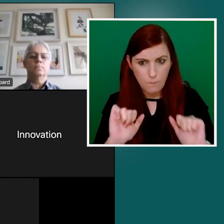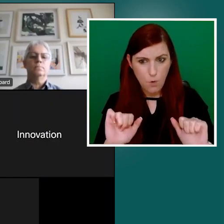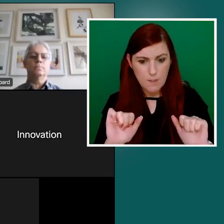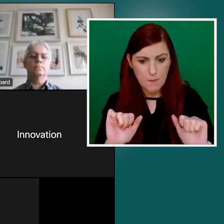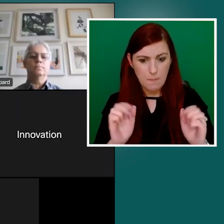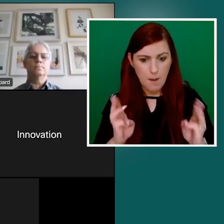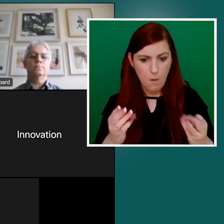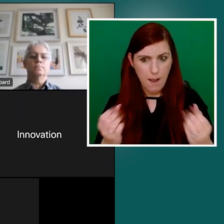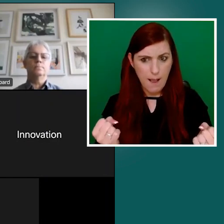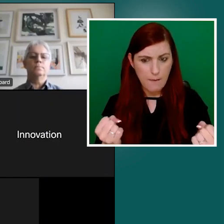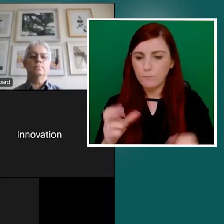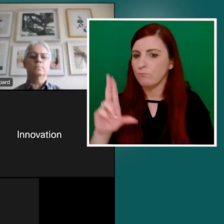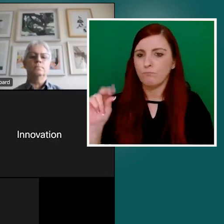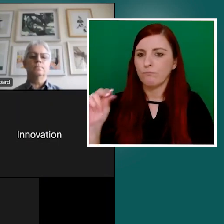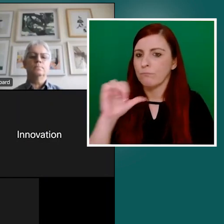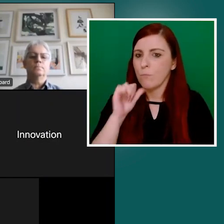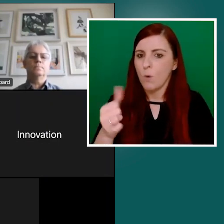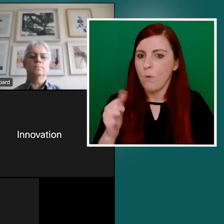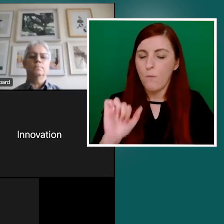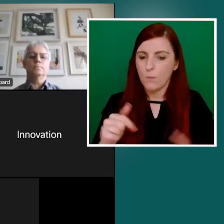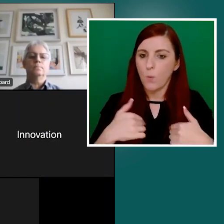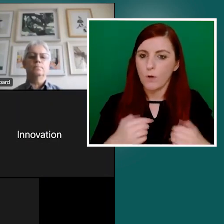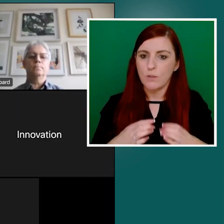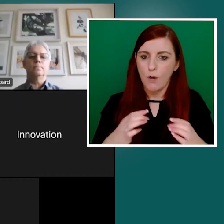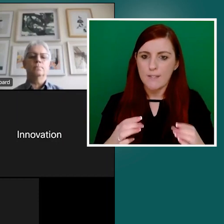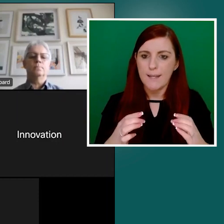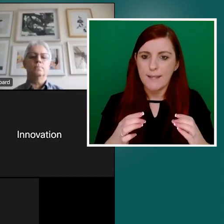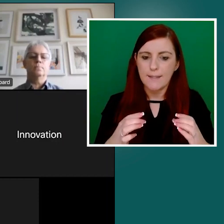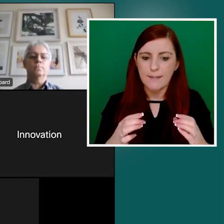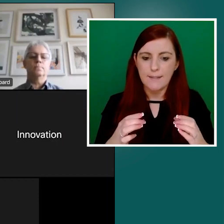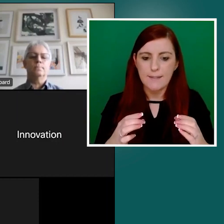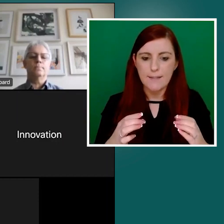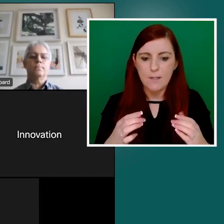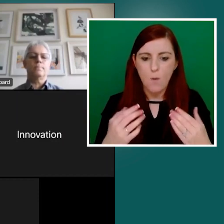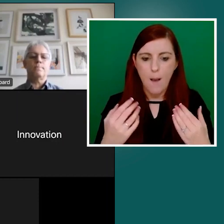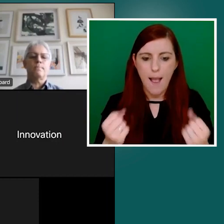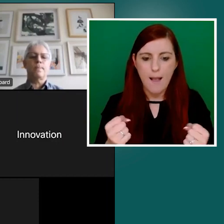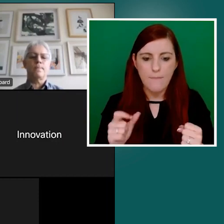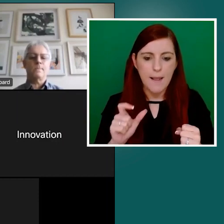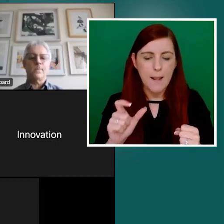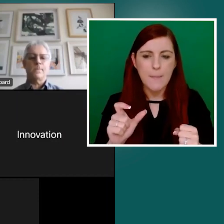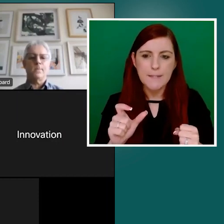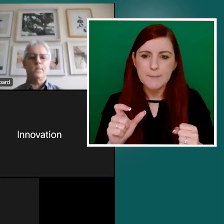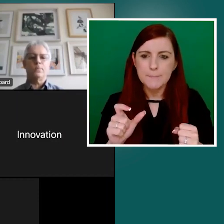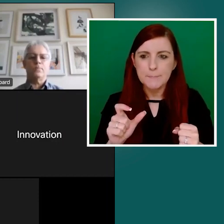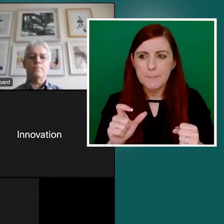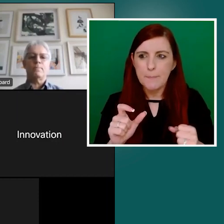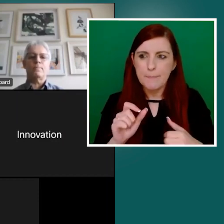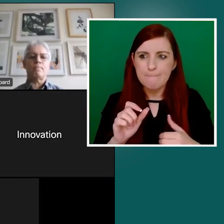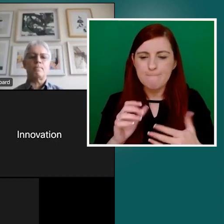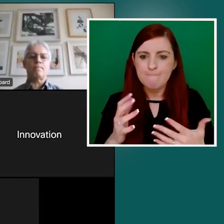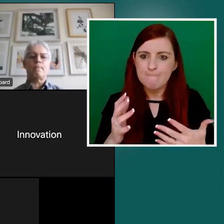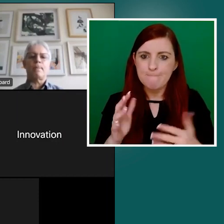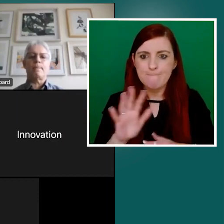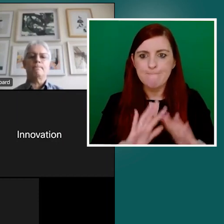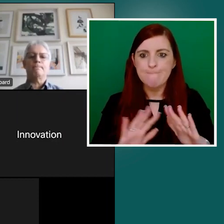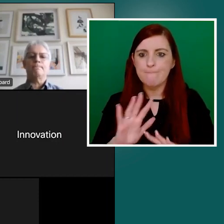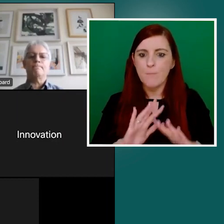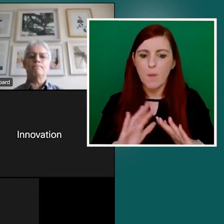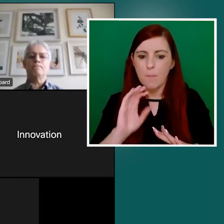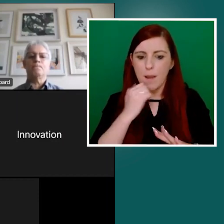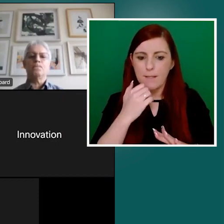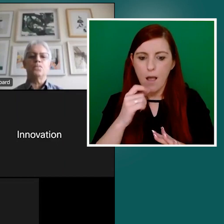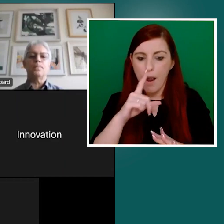we don't. We are a charity. And I think there is a bit of maybe misnomer in the fact our name as an agency, but strictly speaking,